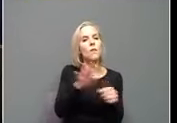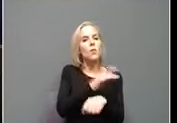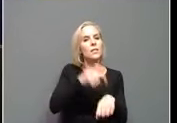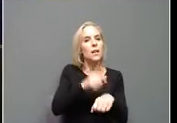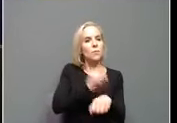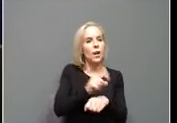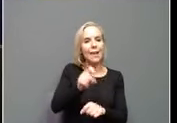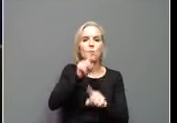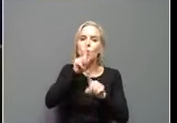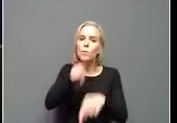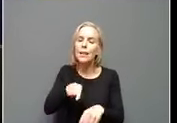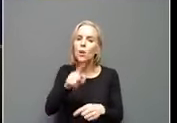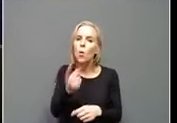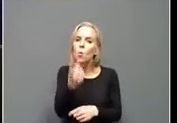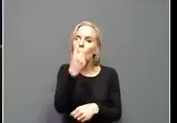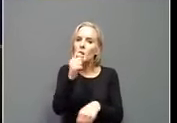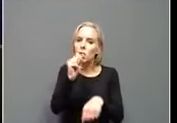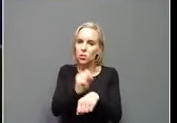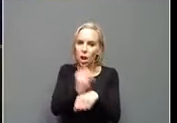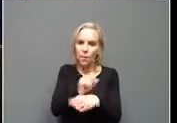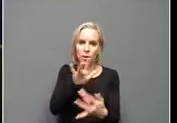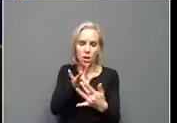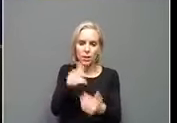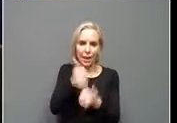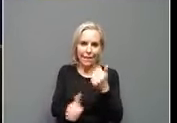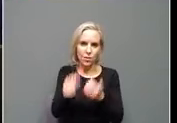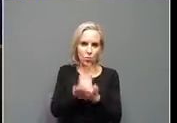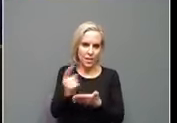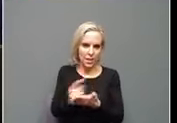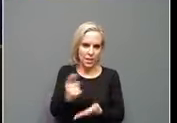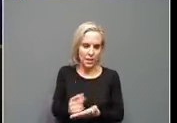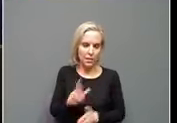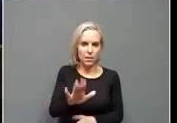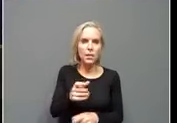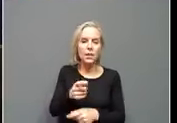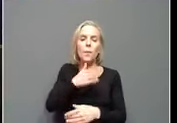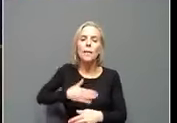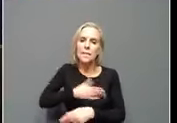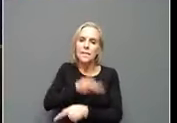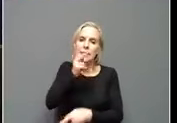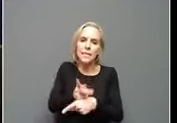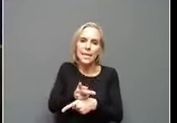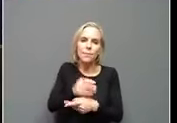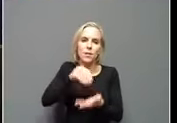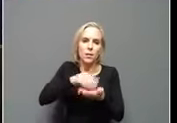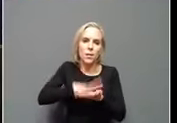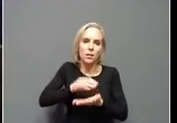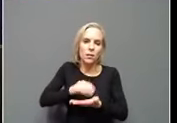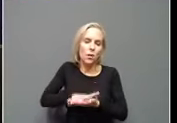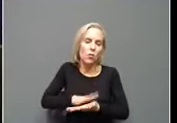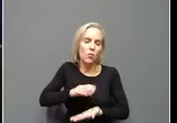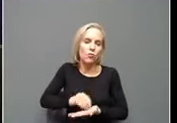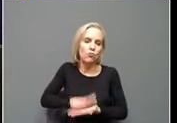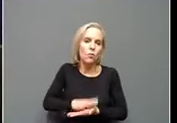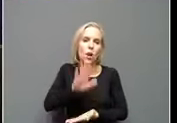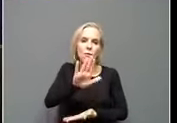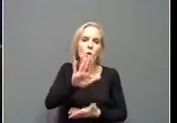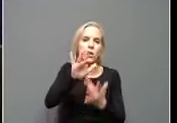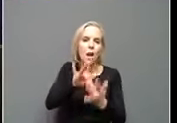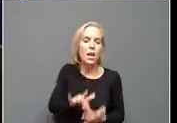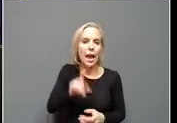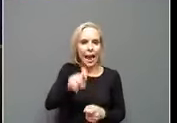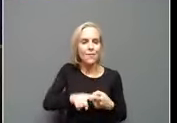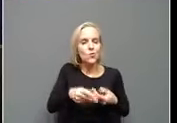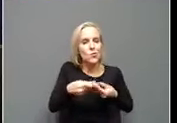job contact per week. Please keep a record of your contacts because you will have to put that in when you make your